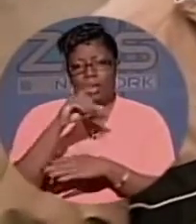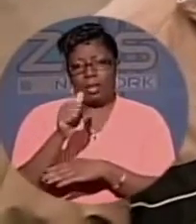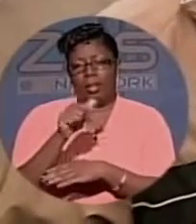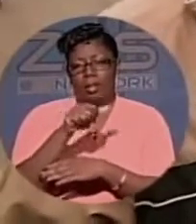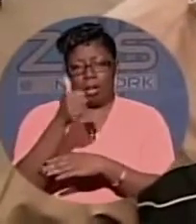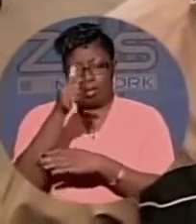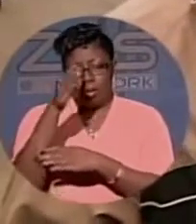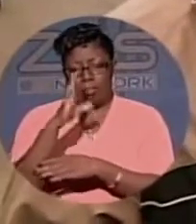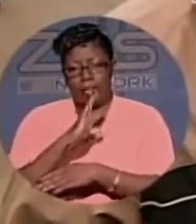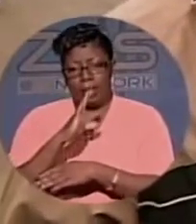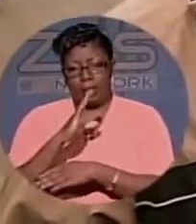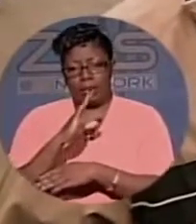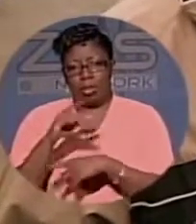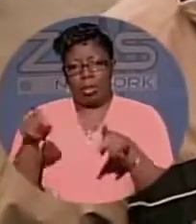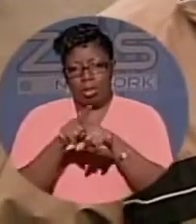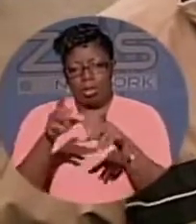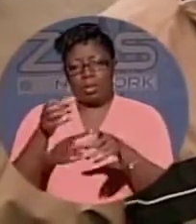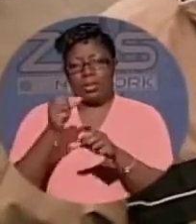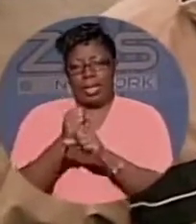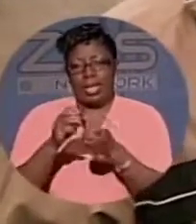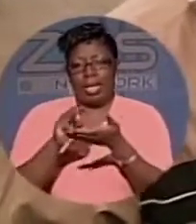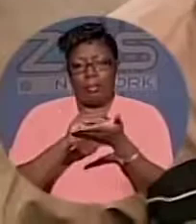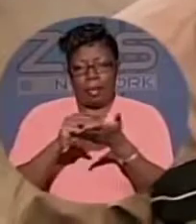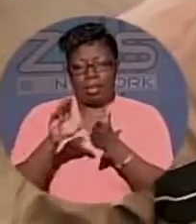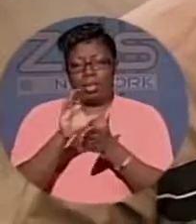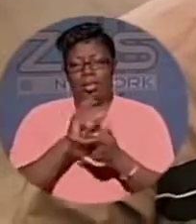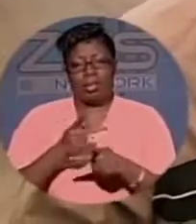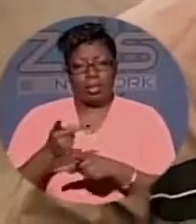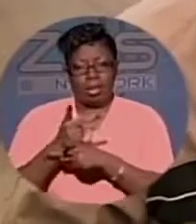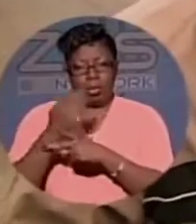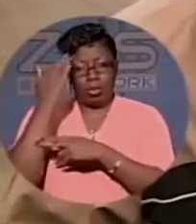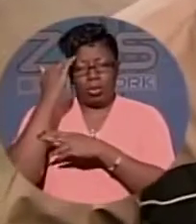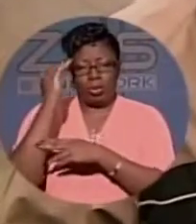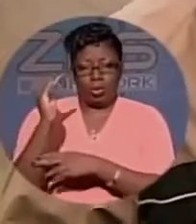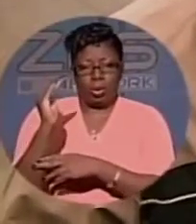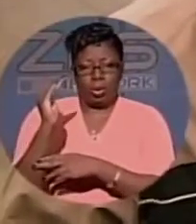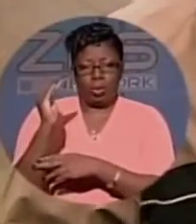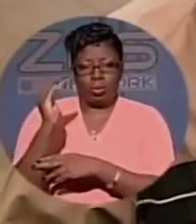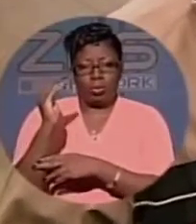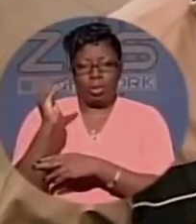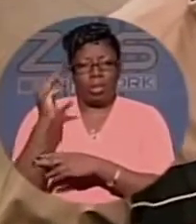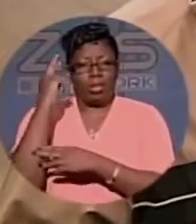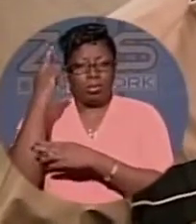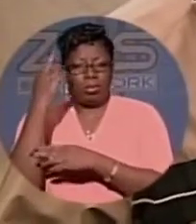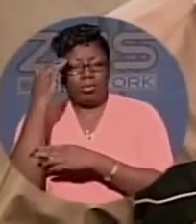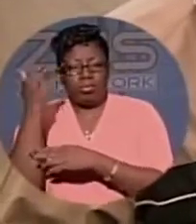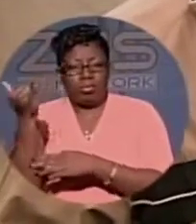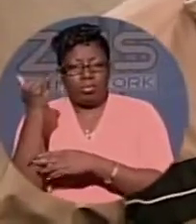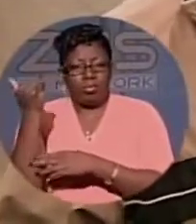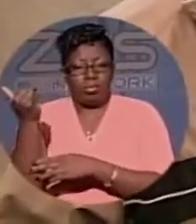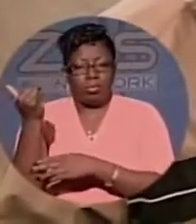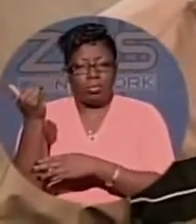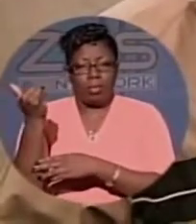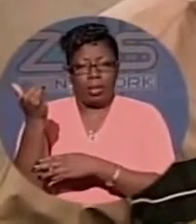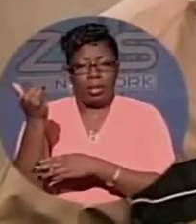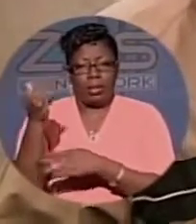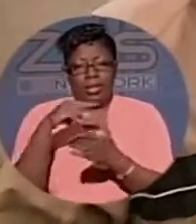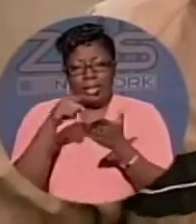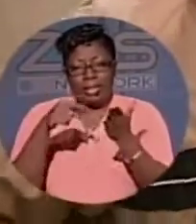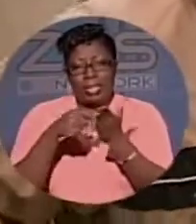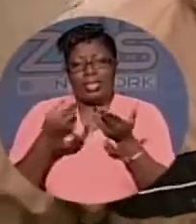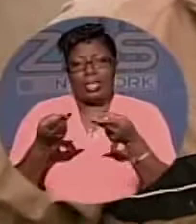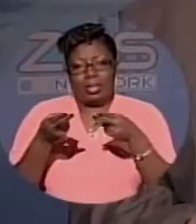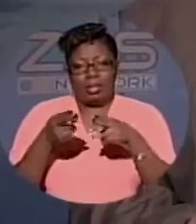is receiving medical care as well. At this point, we do not know the sequence of events that may have led to this particular